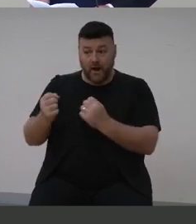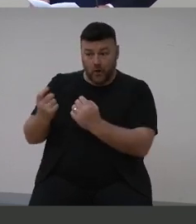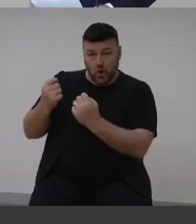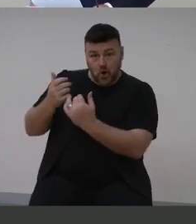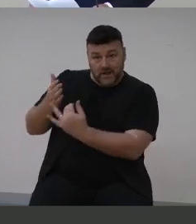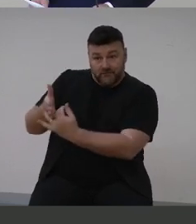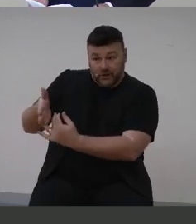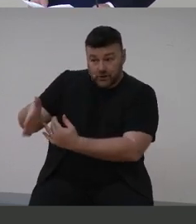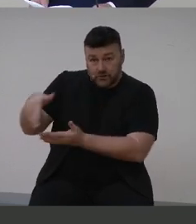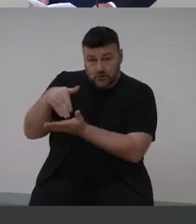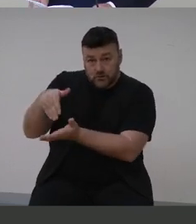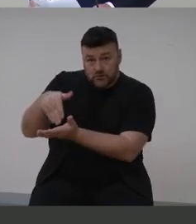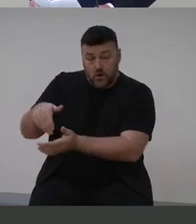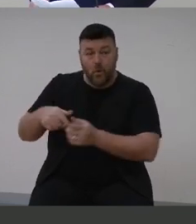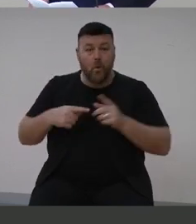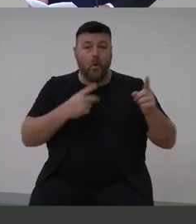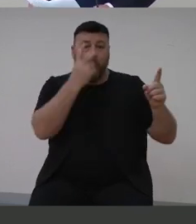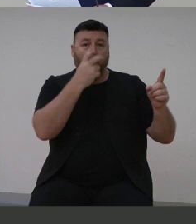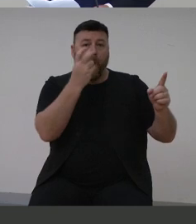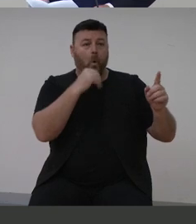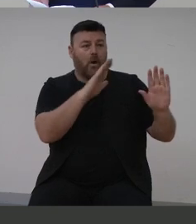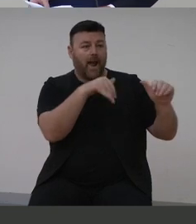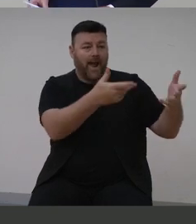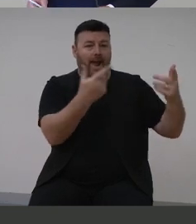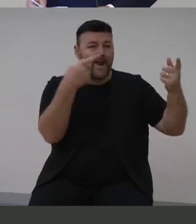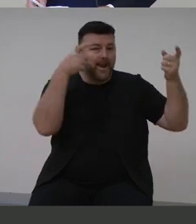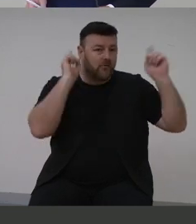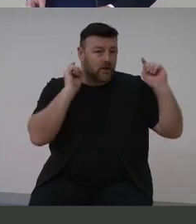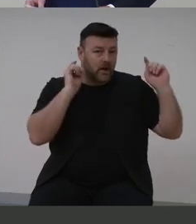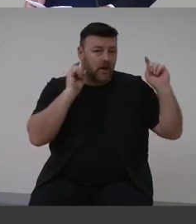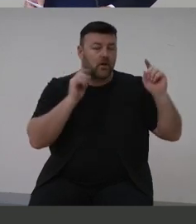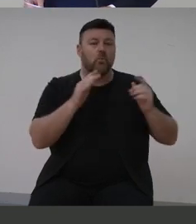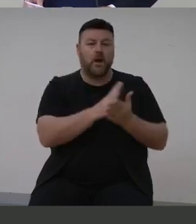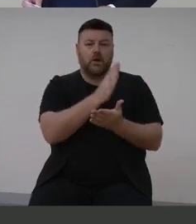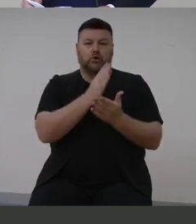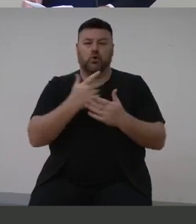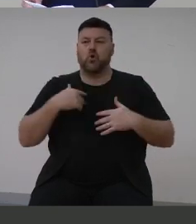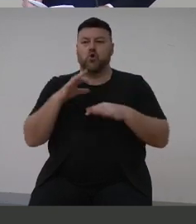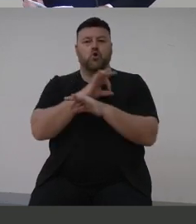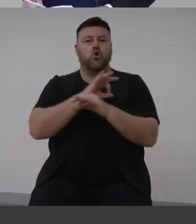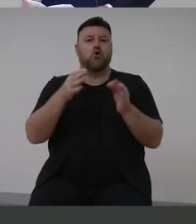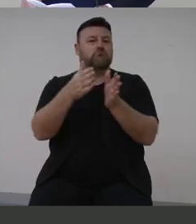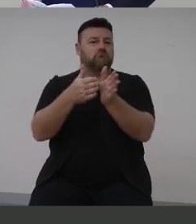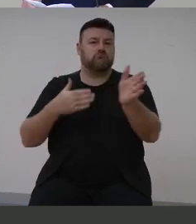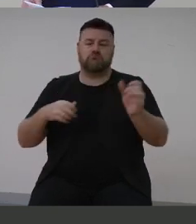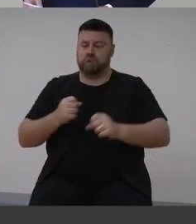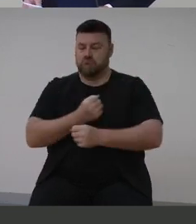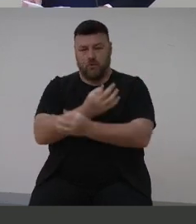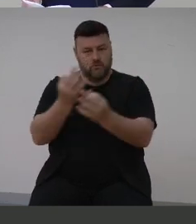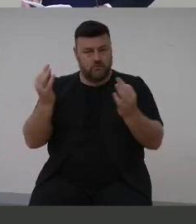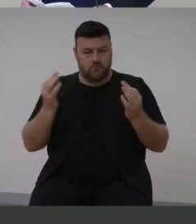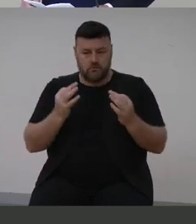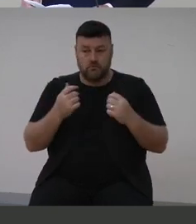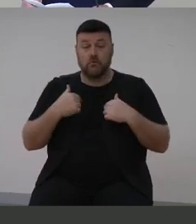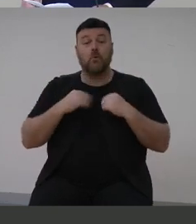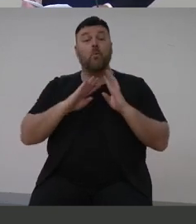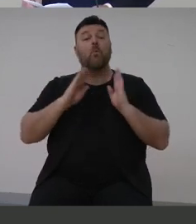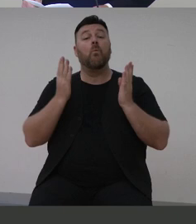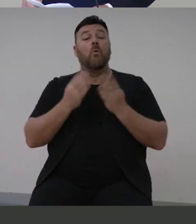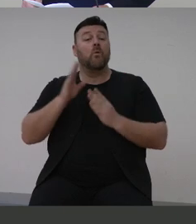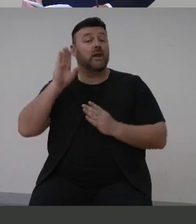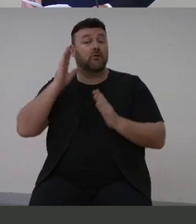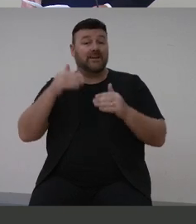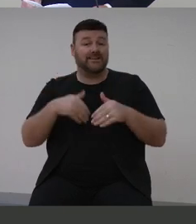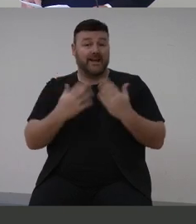benefiting from a hearing aid, we're working to ensure that no one is left behind. On World Hearing Day 2021, I welcome the focus